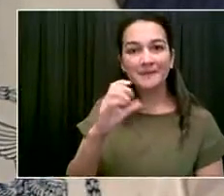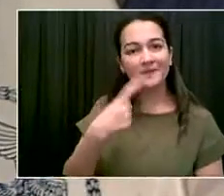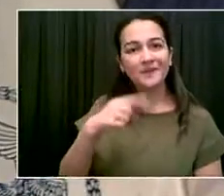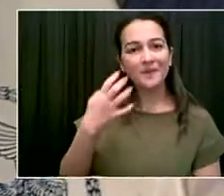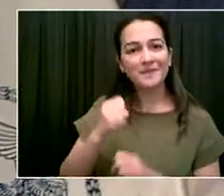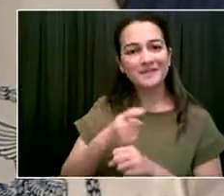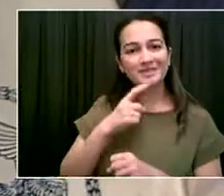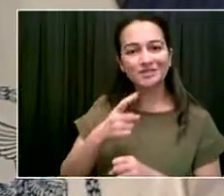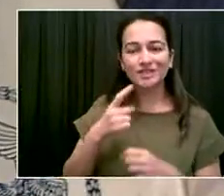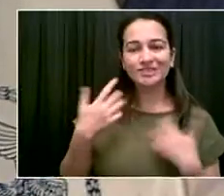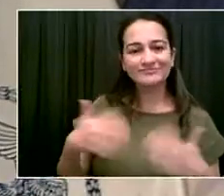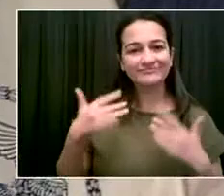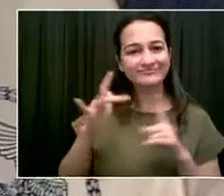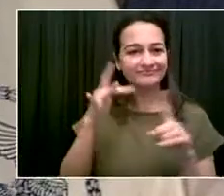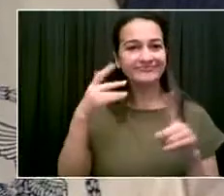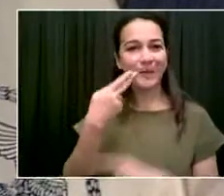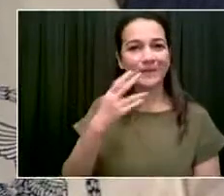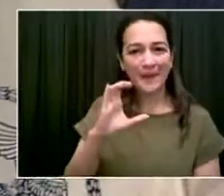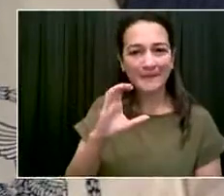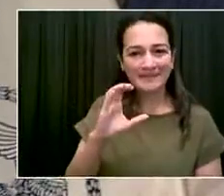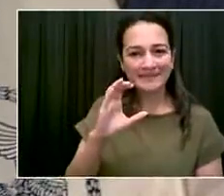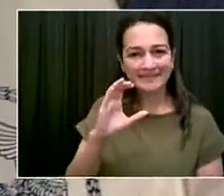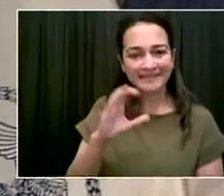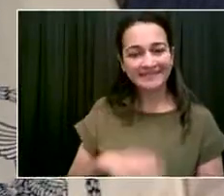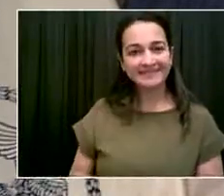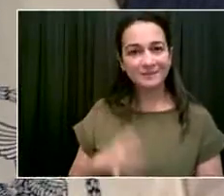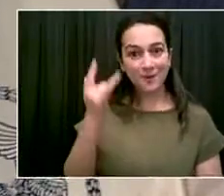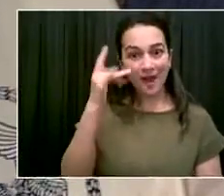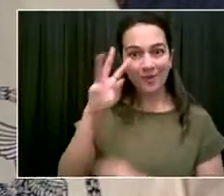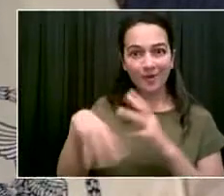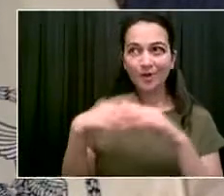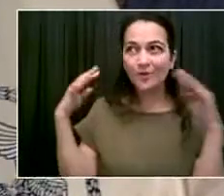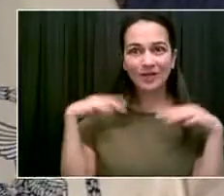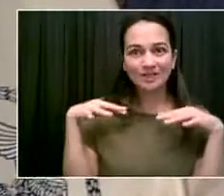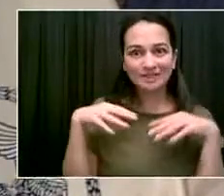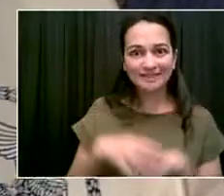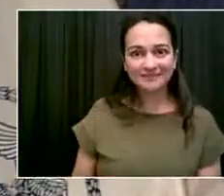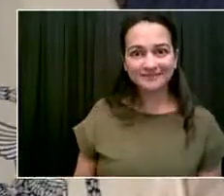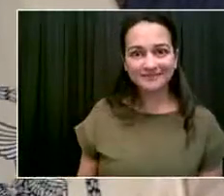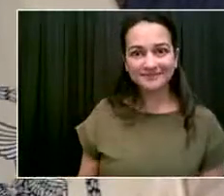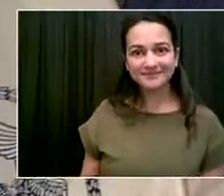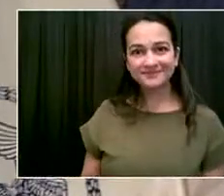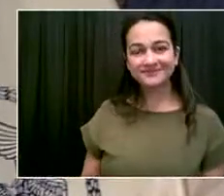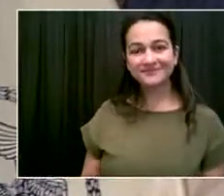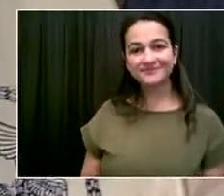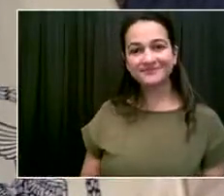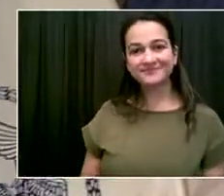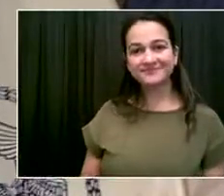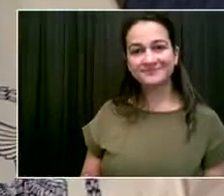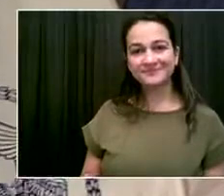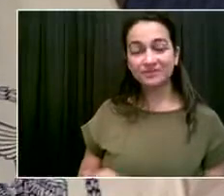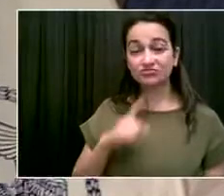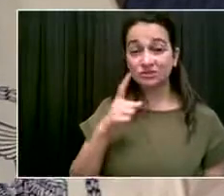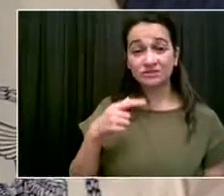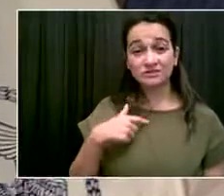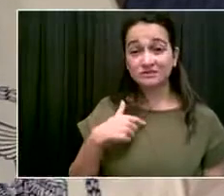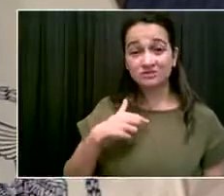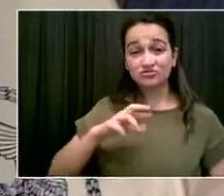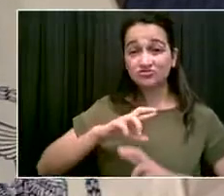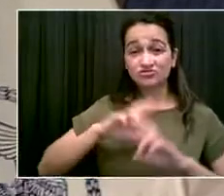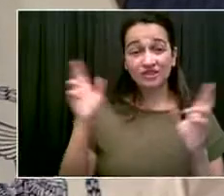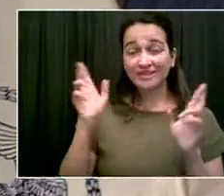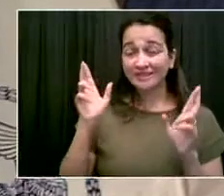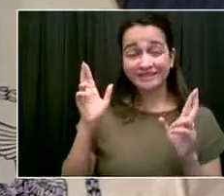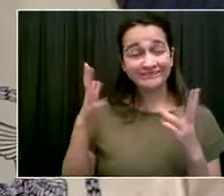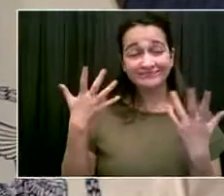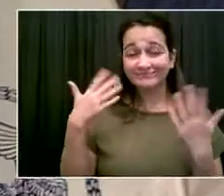And also, thanks to everyone involved who put this concert together out of a love for and belief in New York City. But right now, the